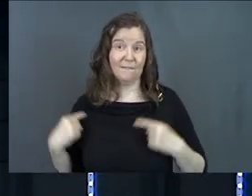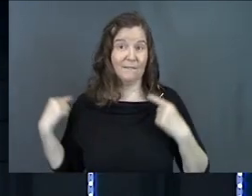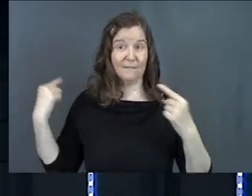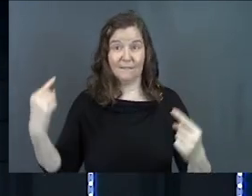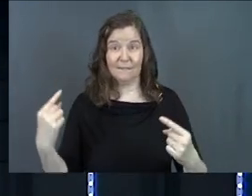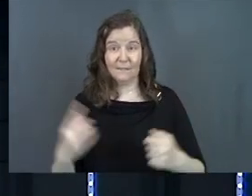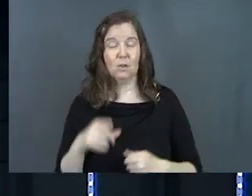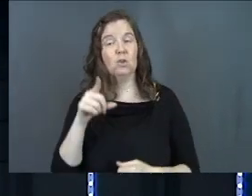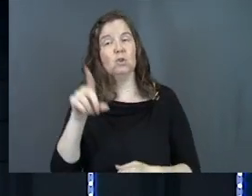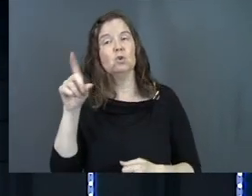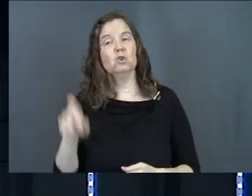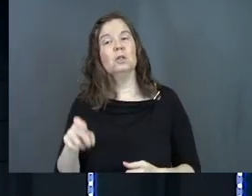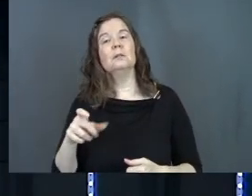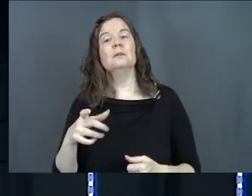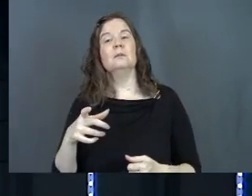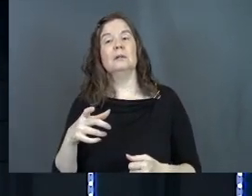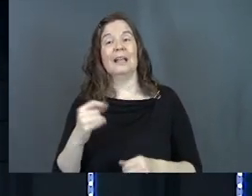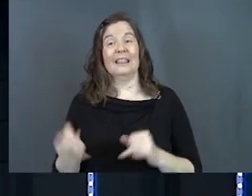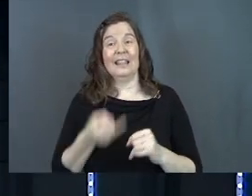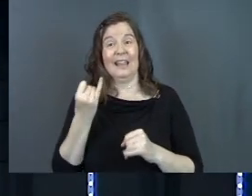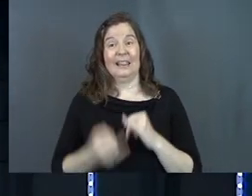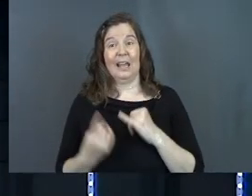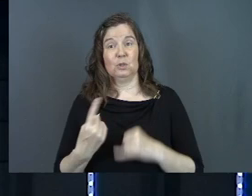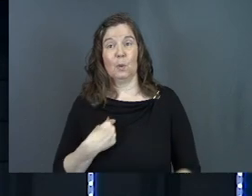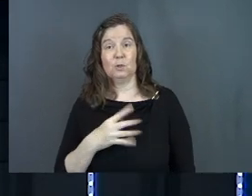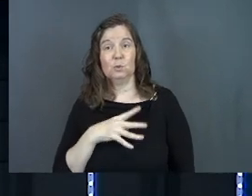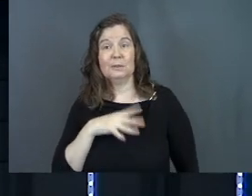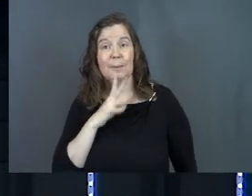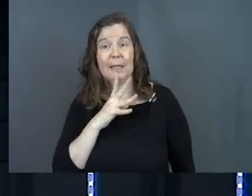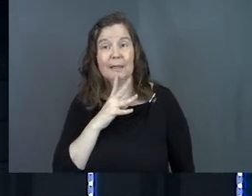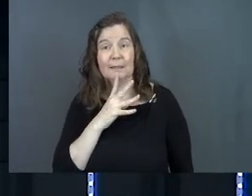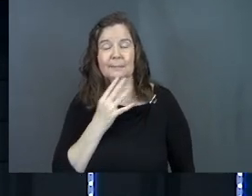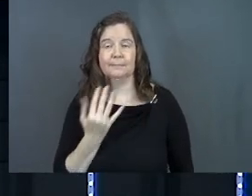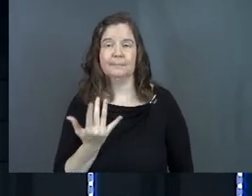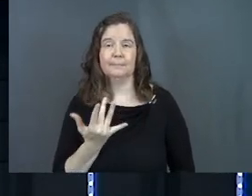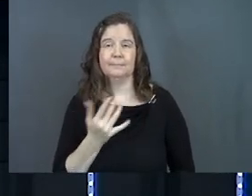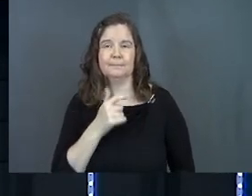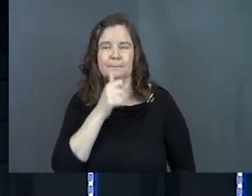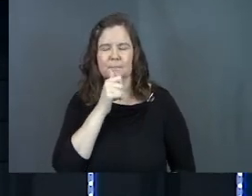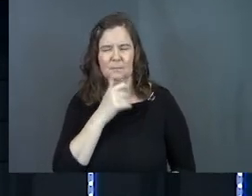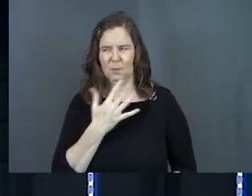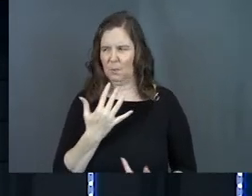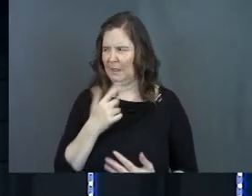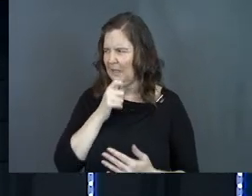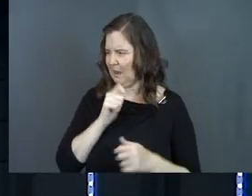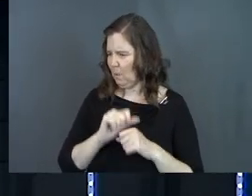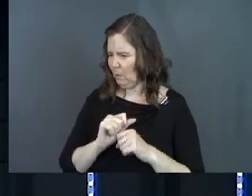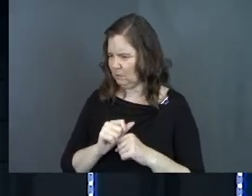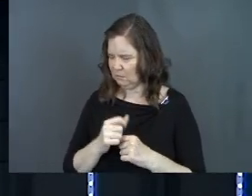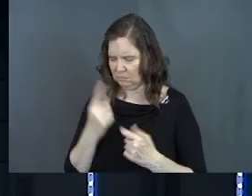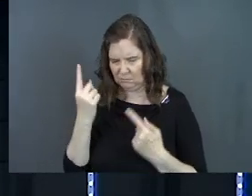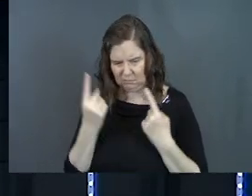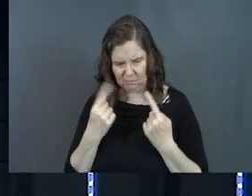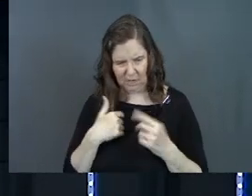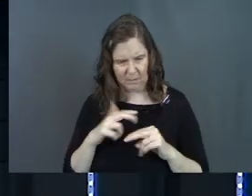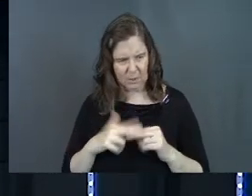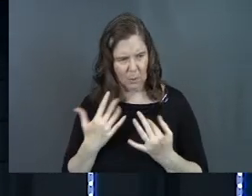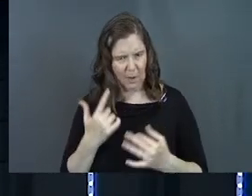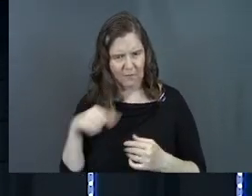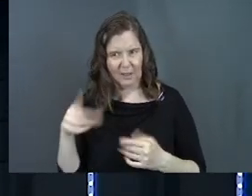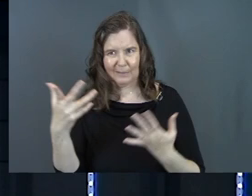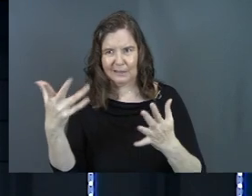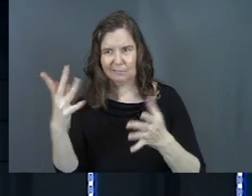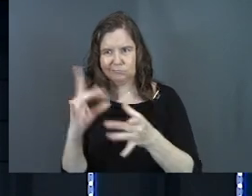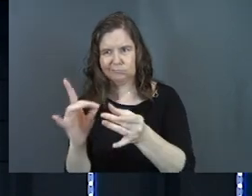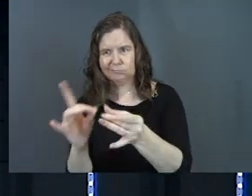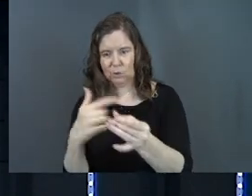you should be the last one to speak. But wait a second. That's not how it works. Like I'm sitting there waiting for